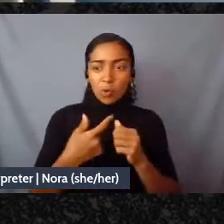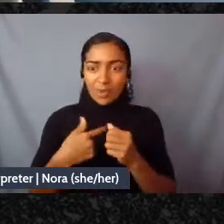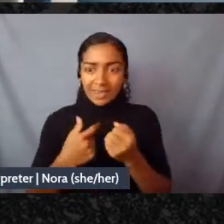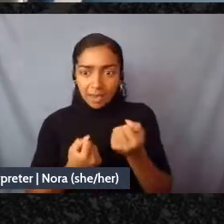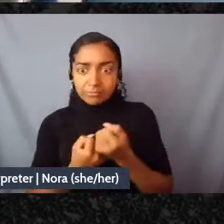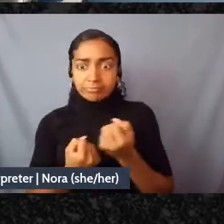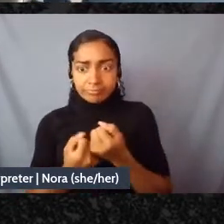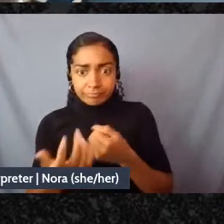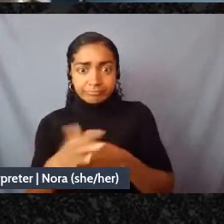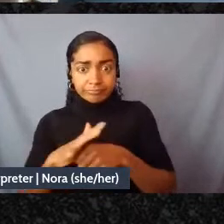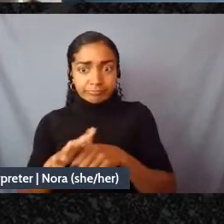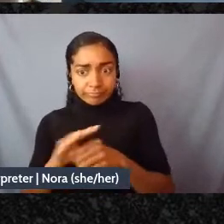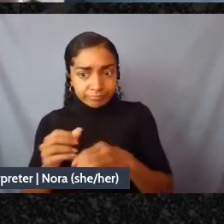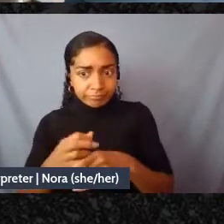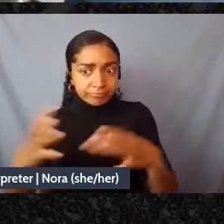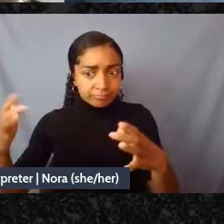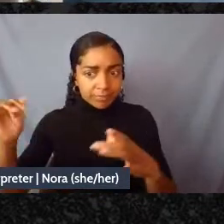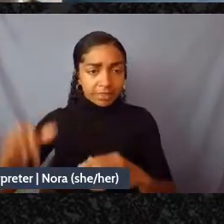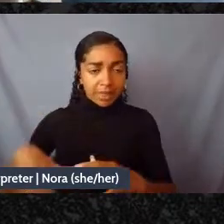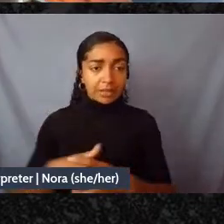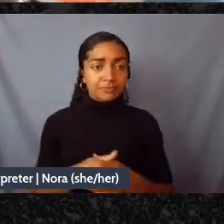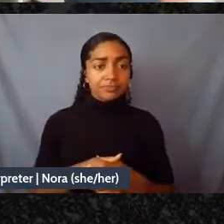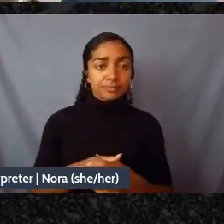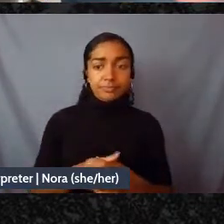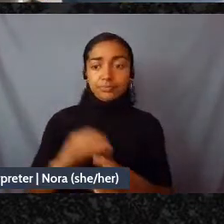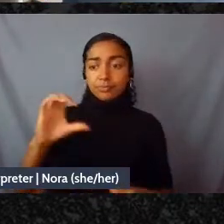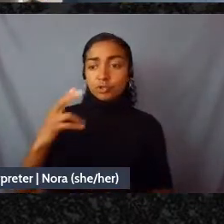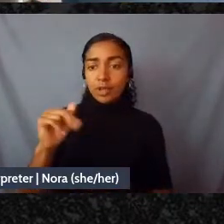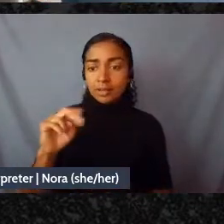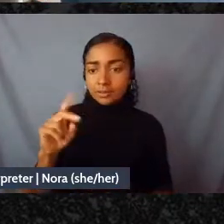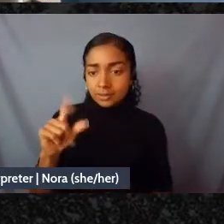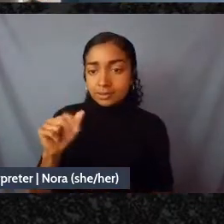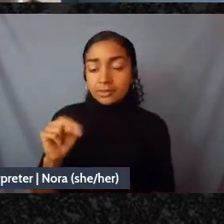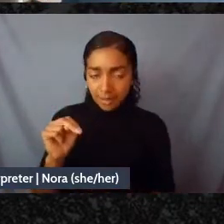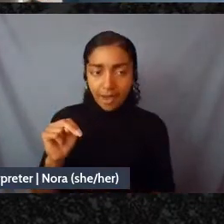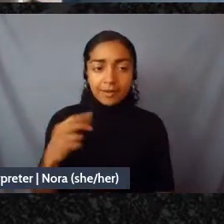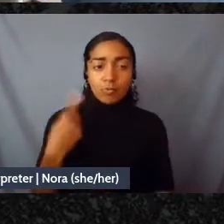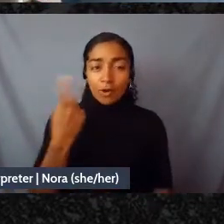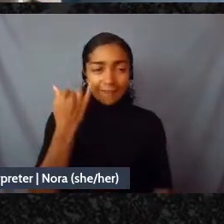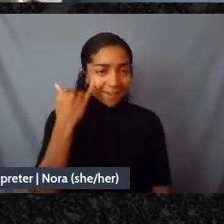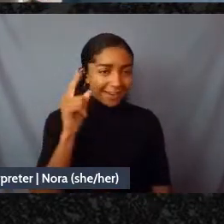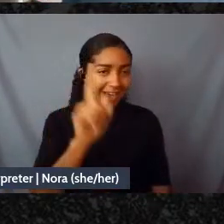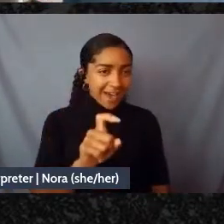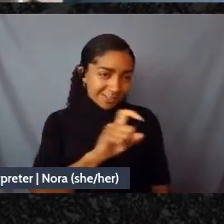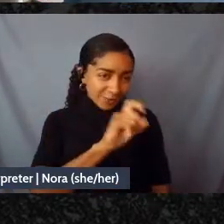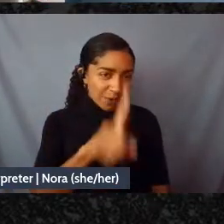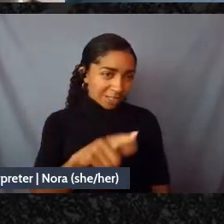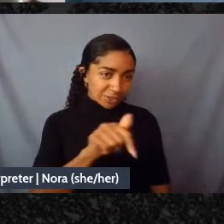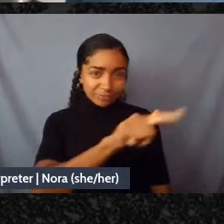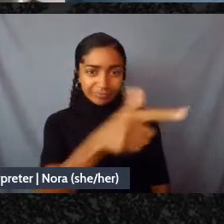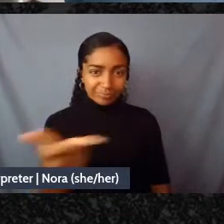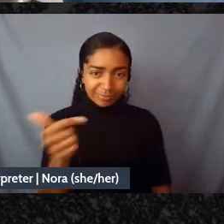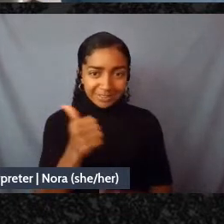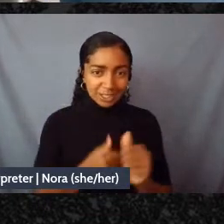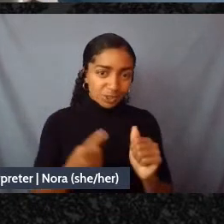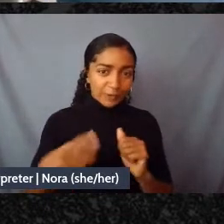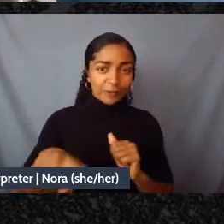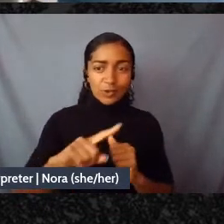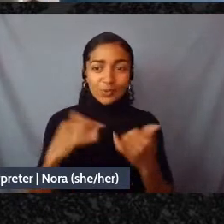I wonder then if I could maybe ask a question as a round of questions for each of you as we get close to our